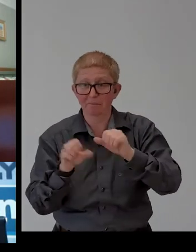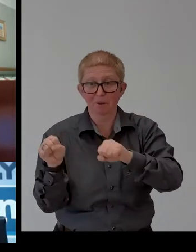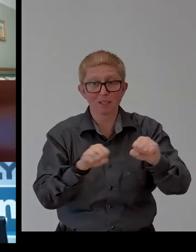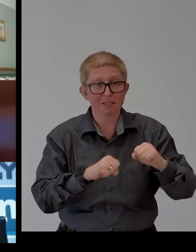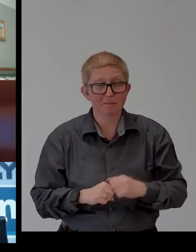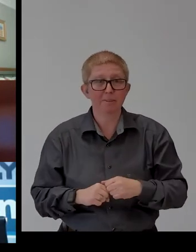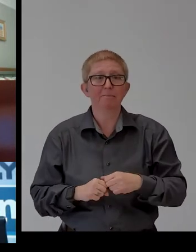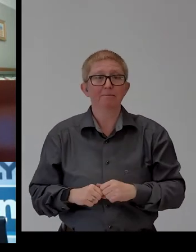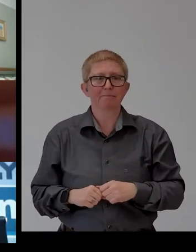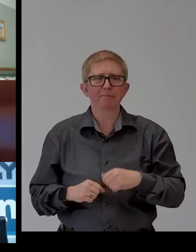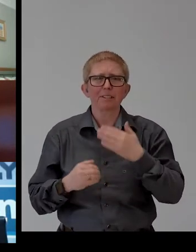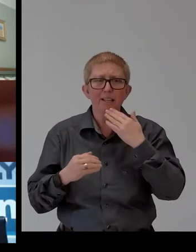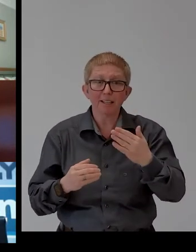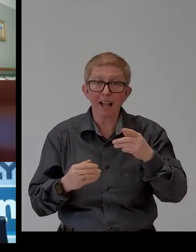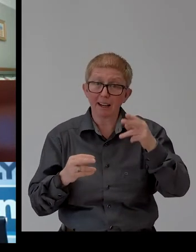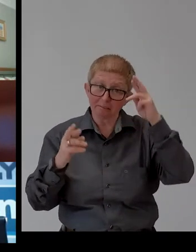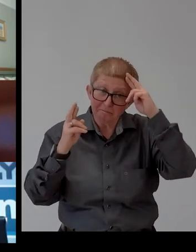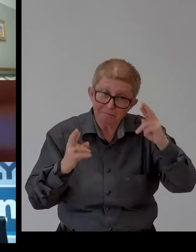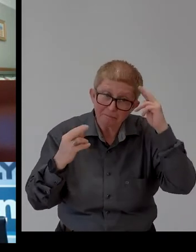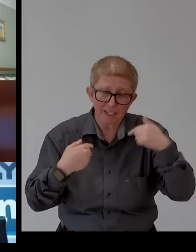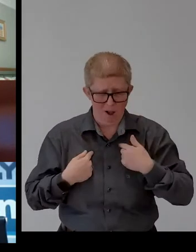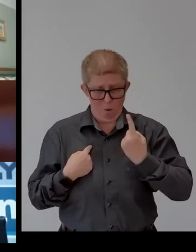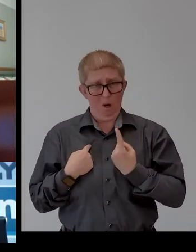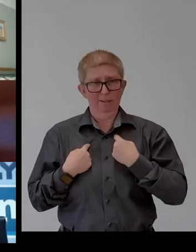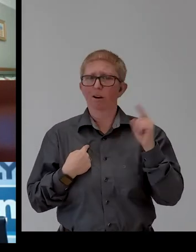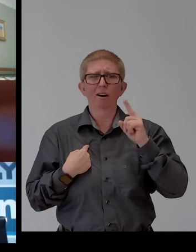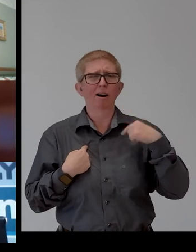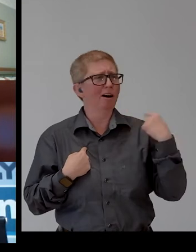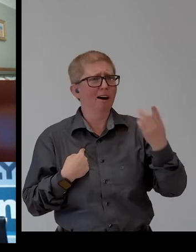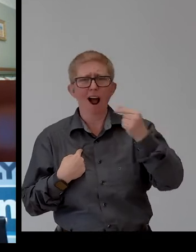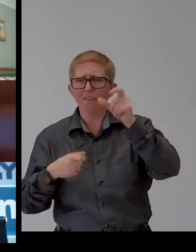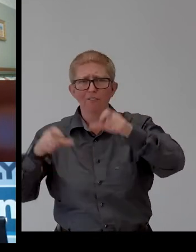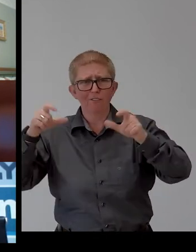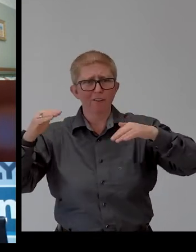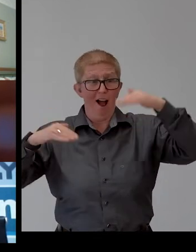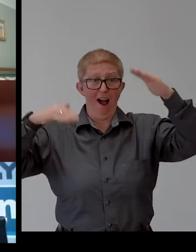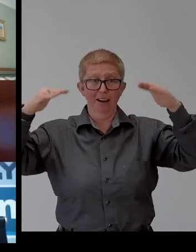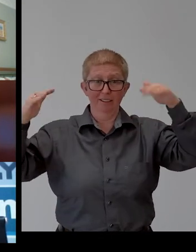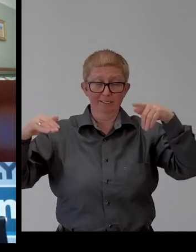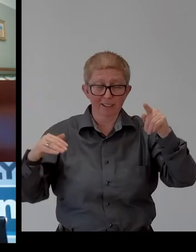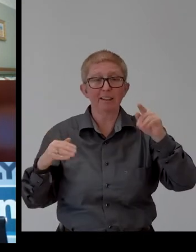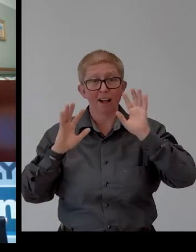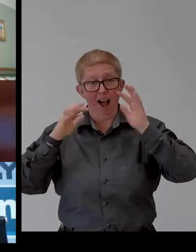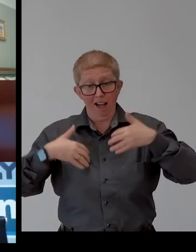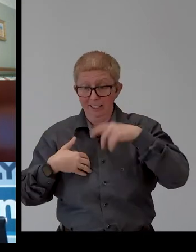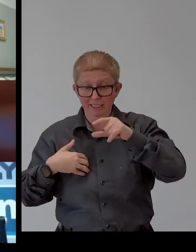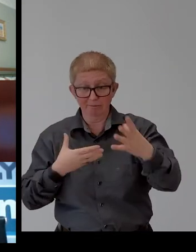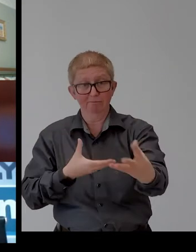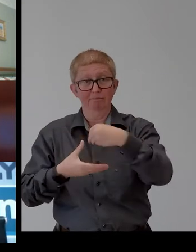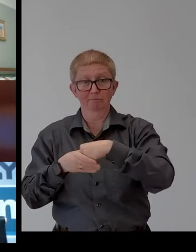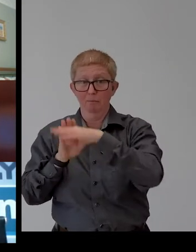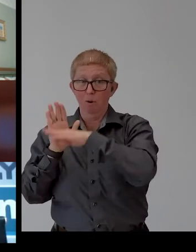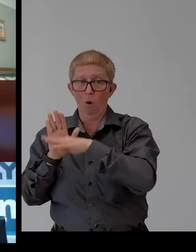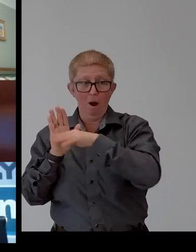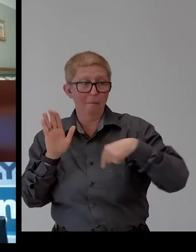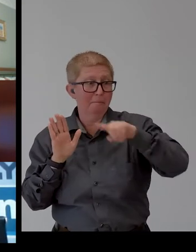possible without the work of remarkable adult community autism program employees who drive forward our mission with a great deal of care,